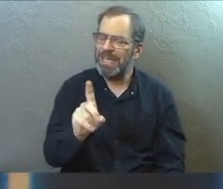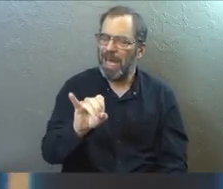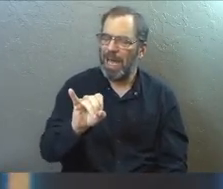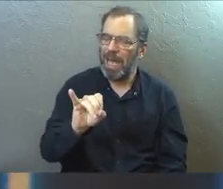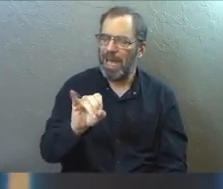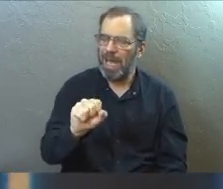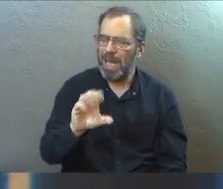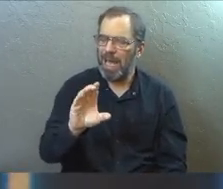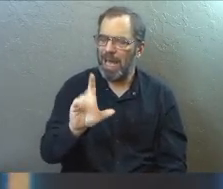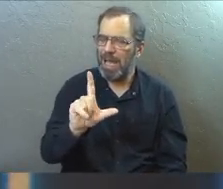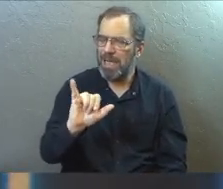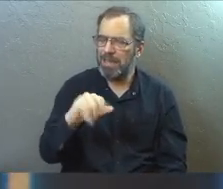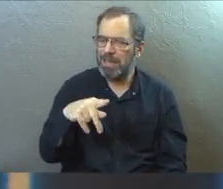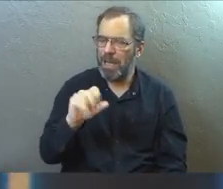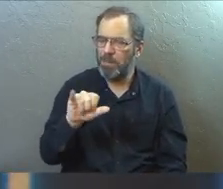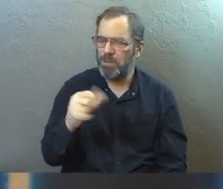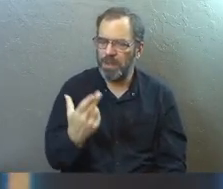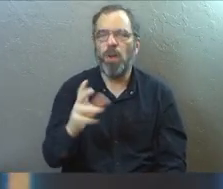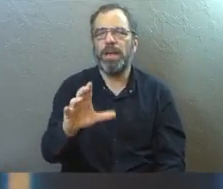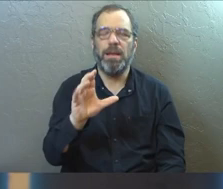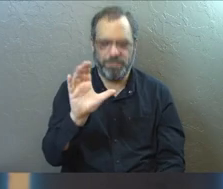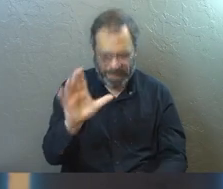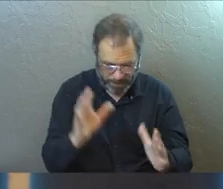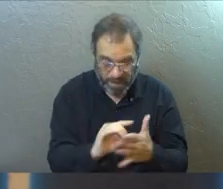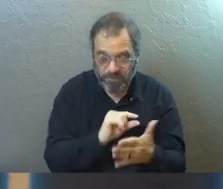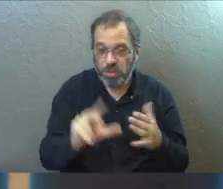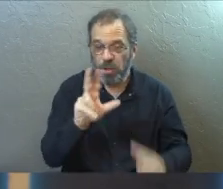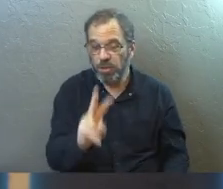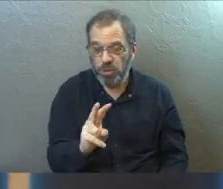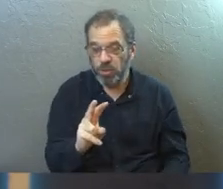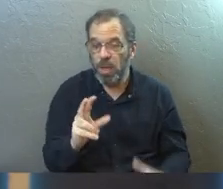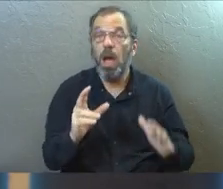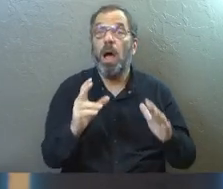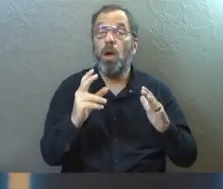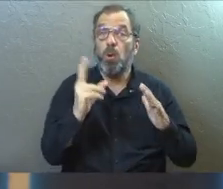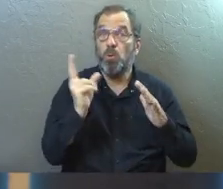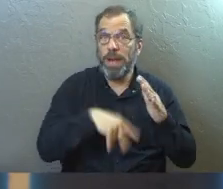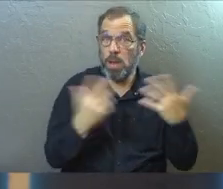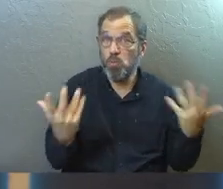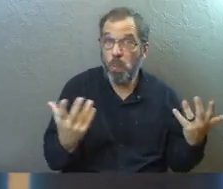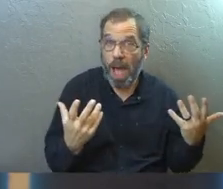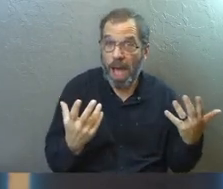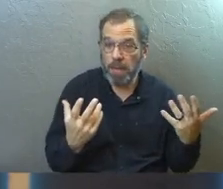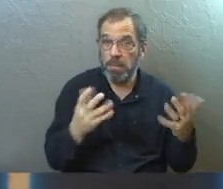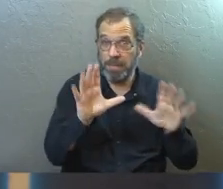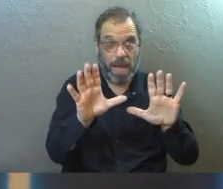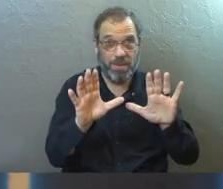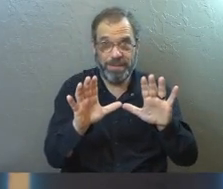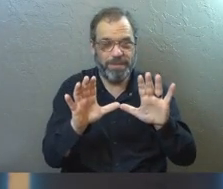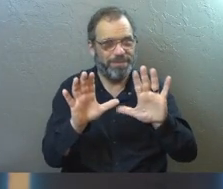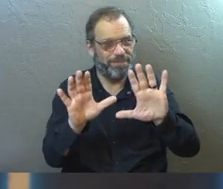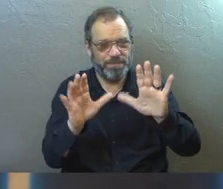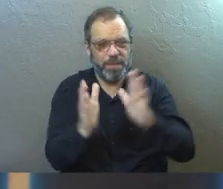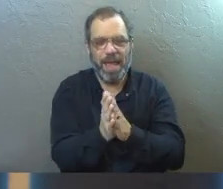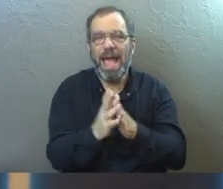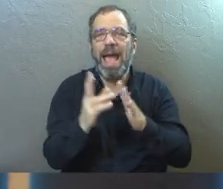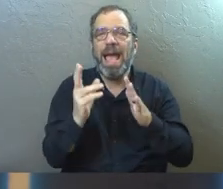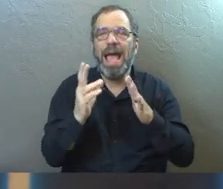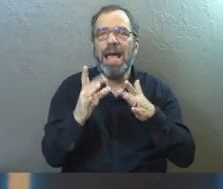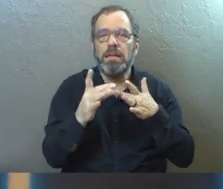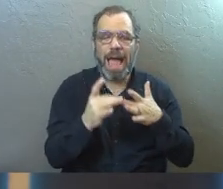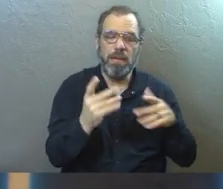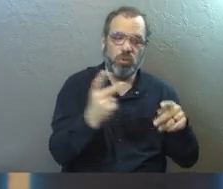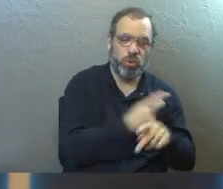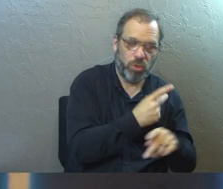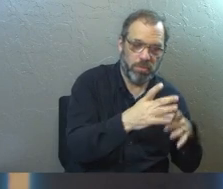the journey of the Ethiopian. Okay, Acts chapter 8, 32. The passage of scripture he had been reading was this. Now, this is amazing. He was led